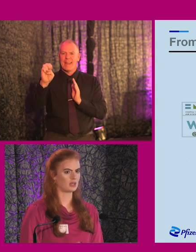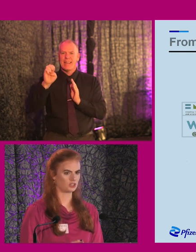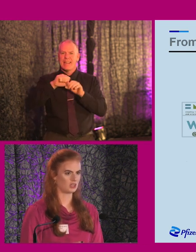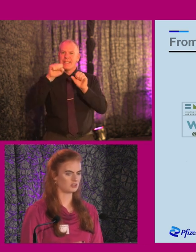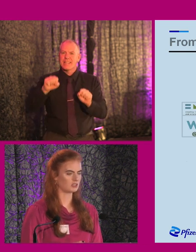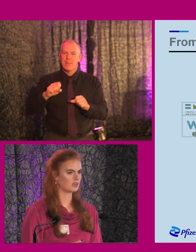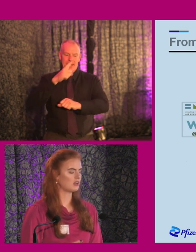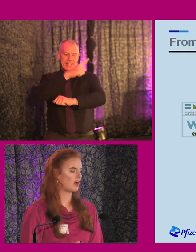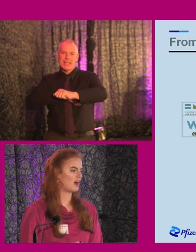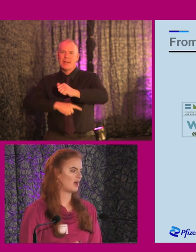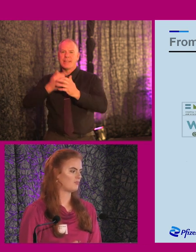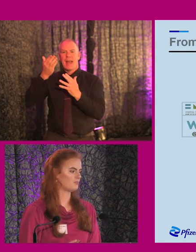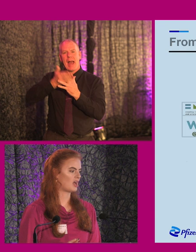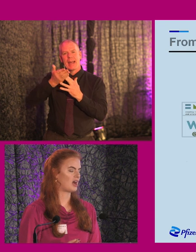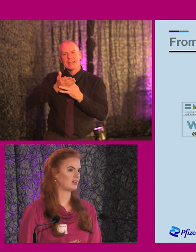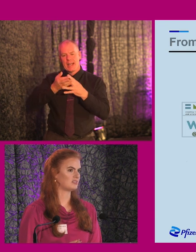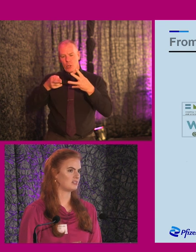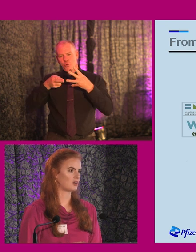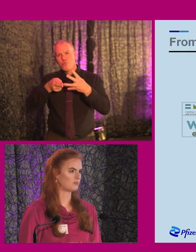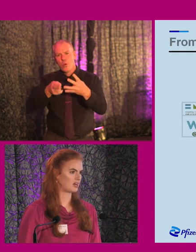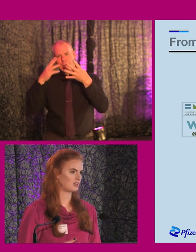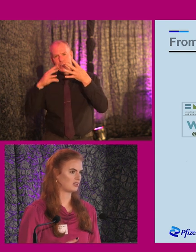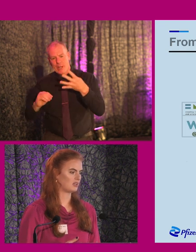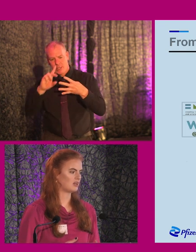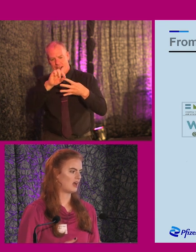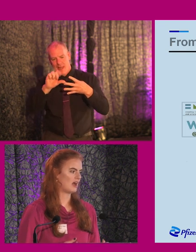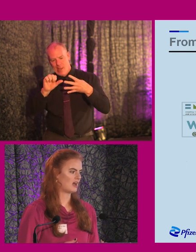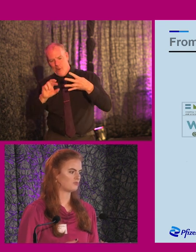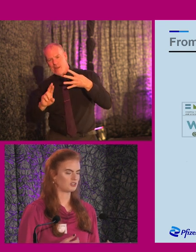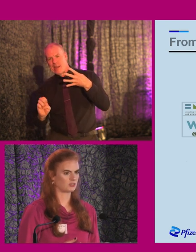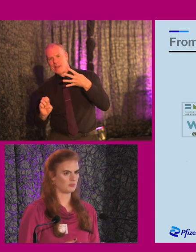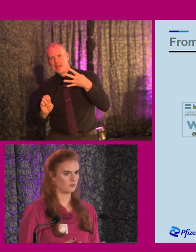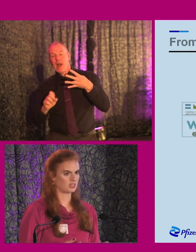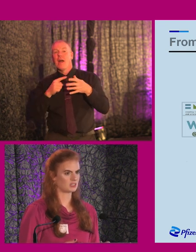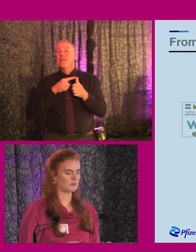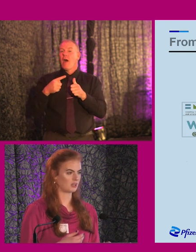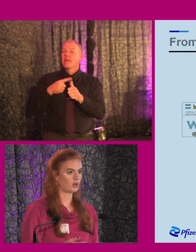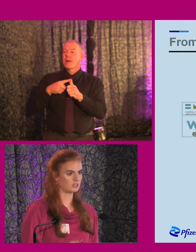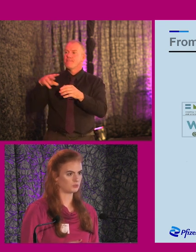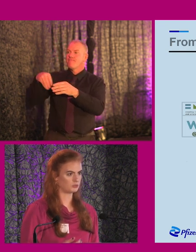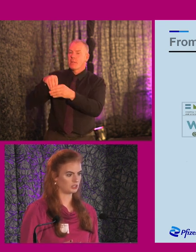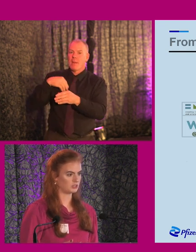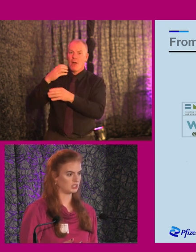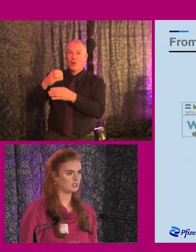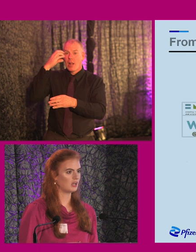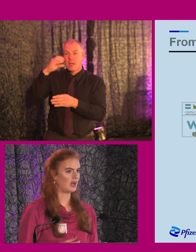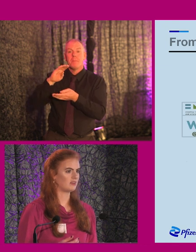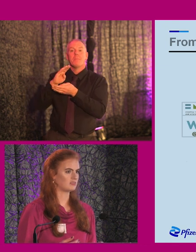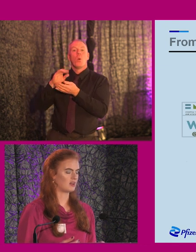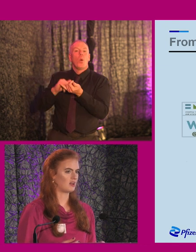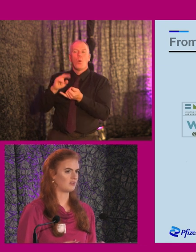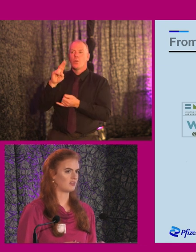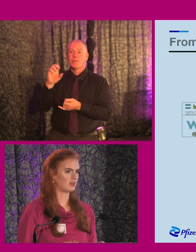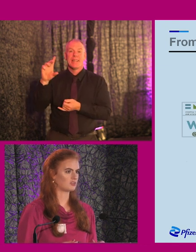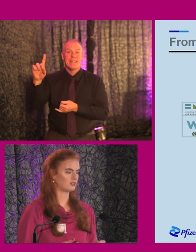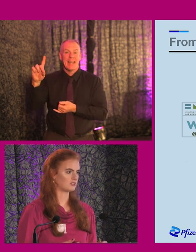Route to Education. And this automatically registered me with my college, which was UCD. And